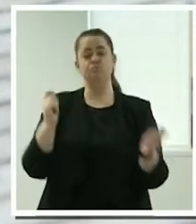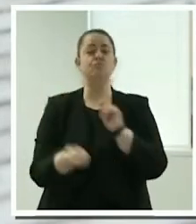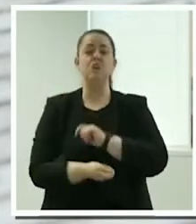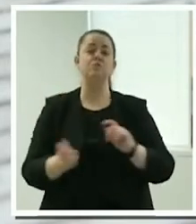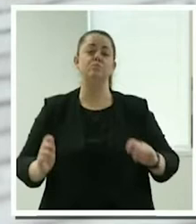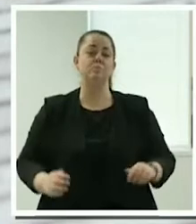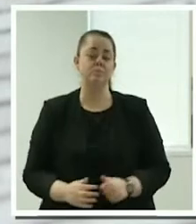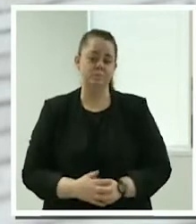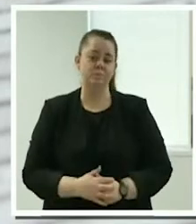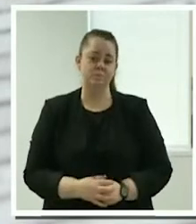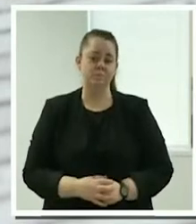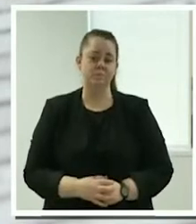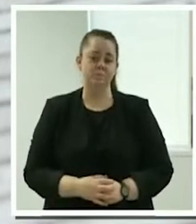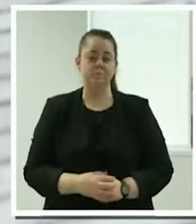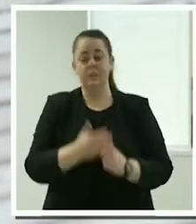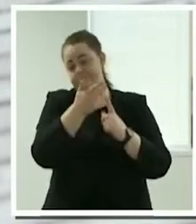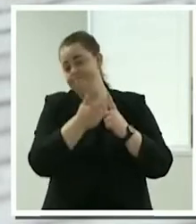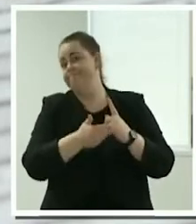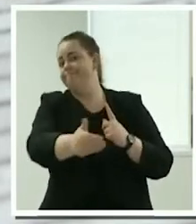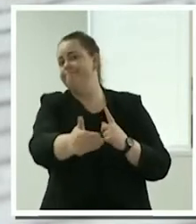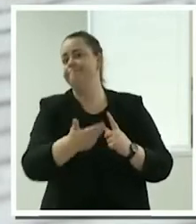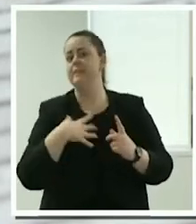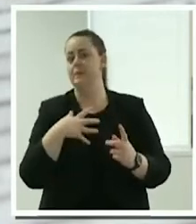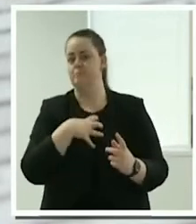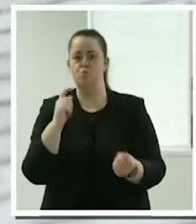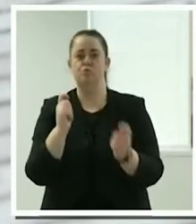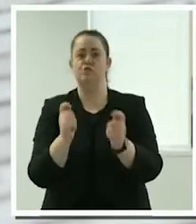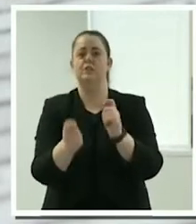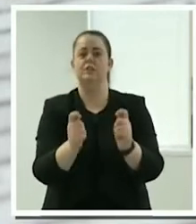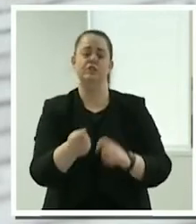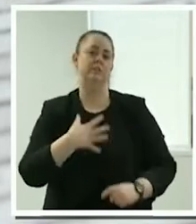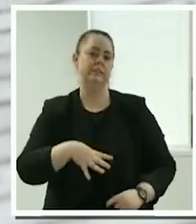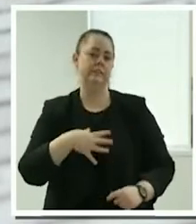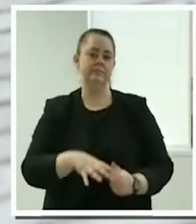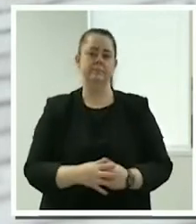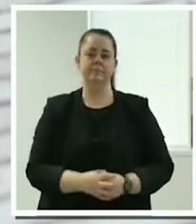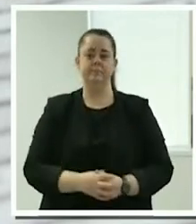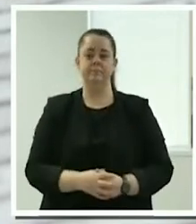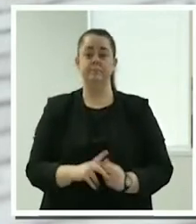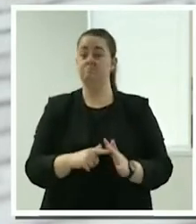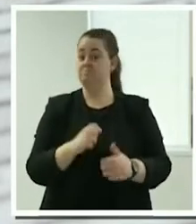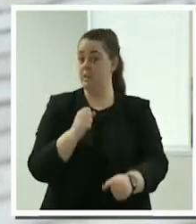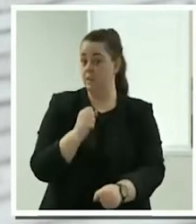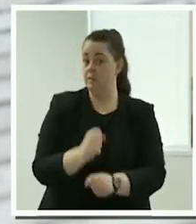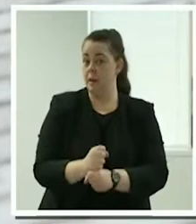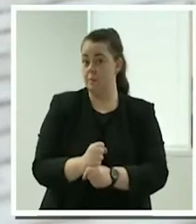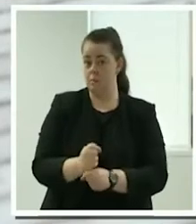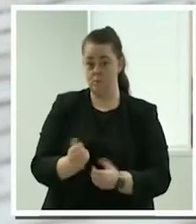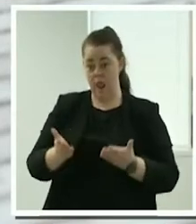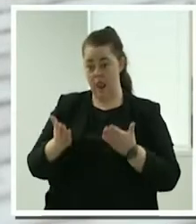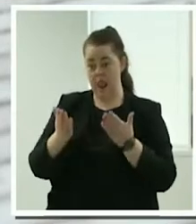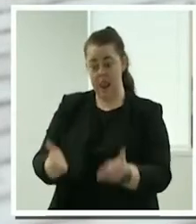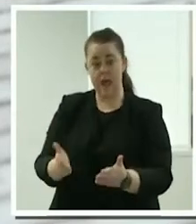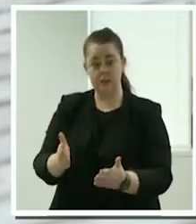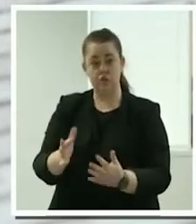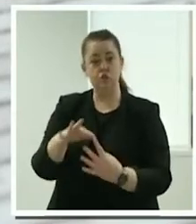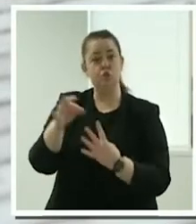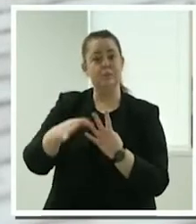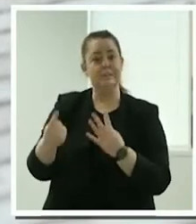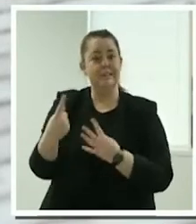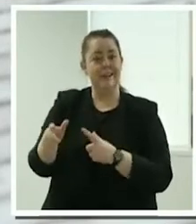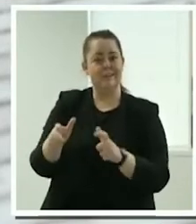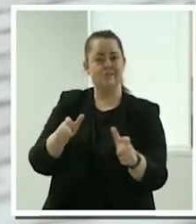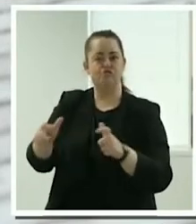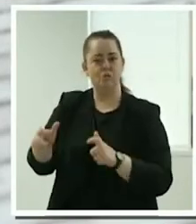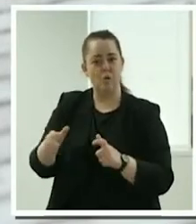future challenges in the aged care and disability support sectors. Challenges such as enabling individual choice and control for people with a disability and older